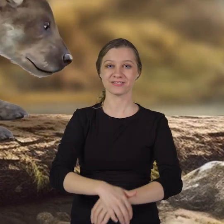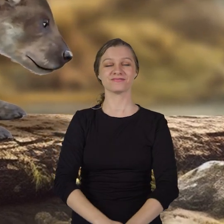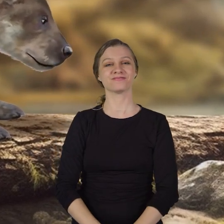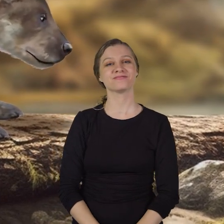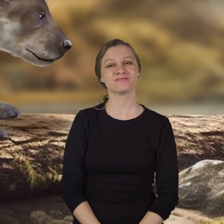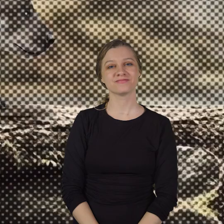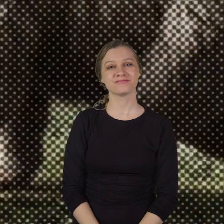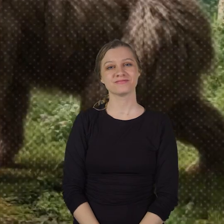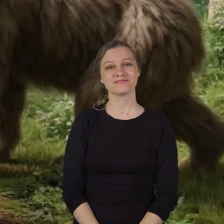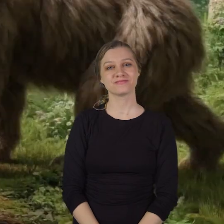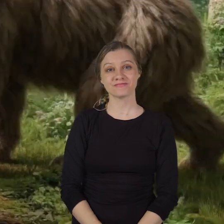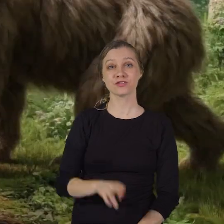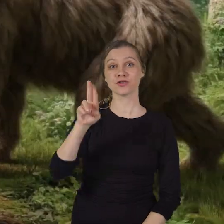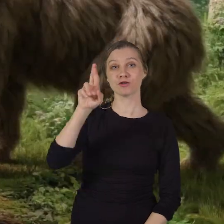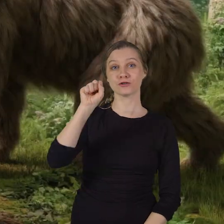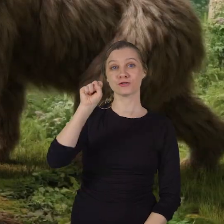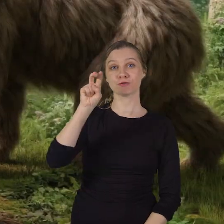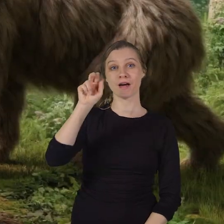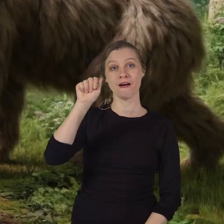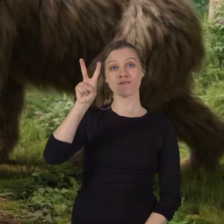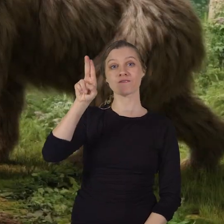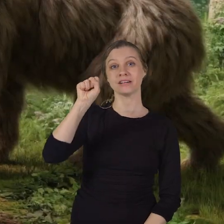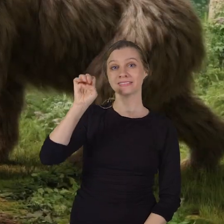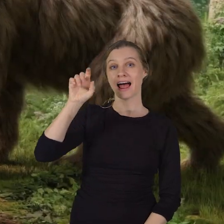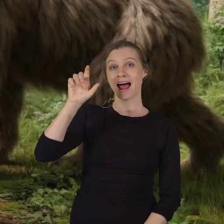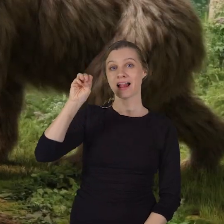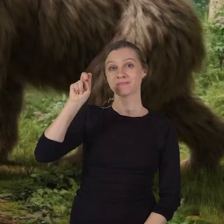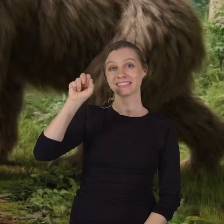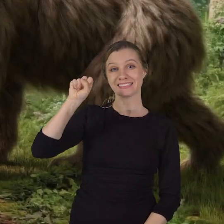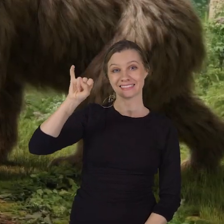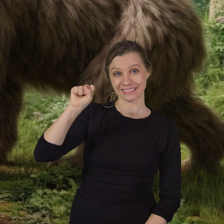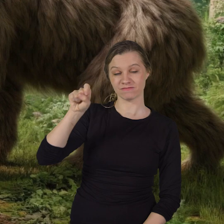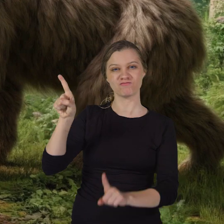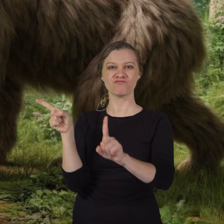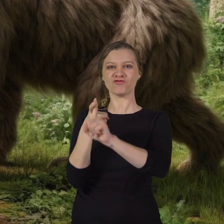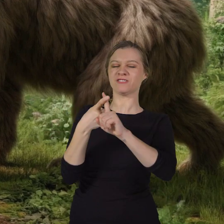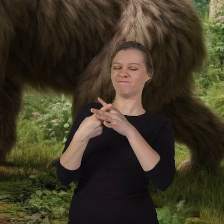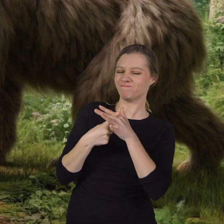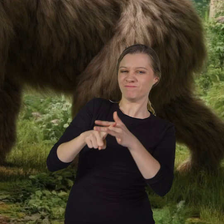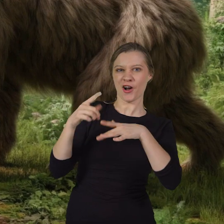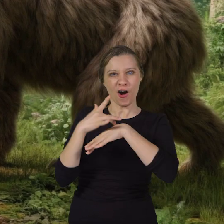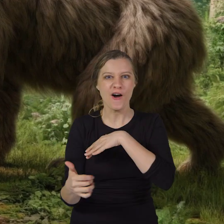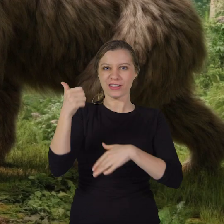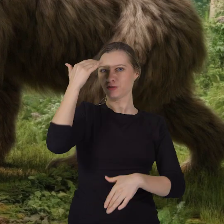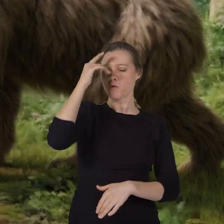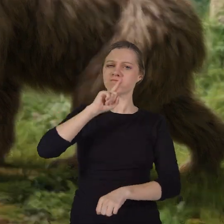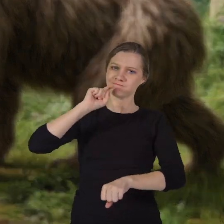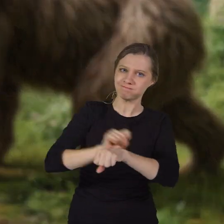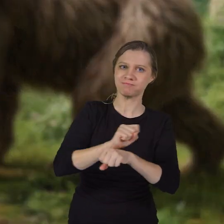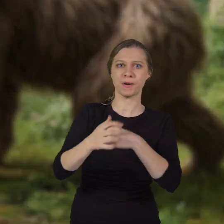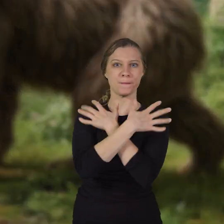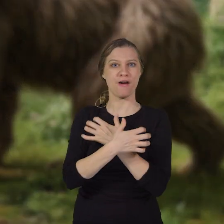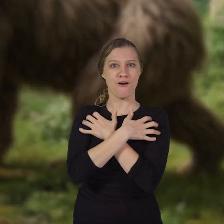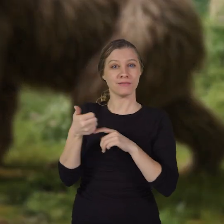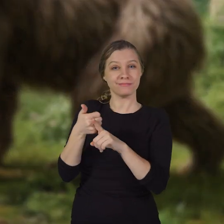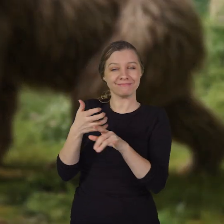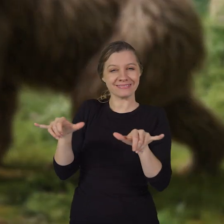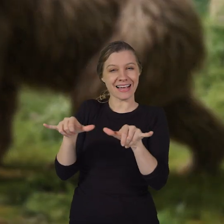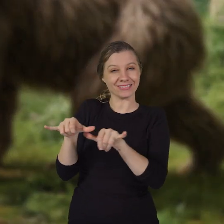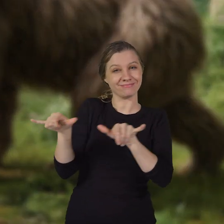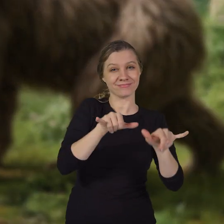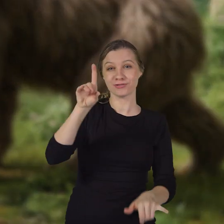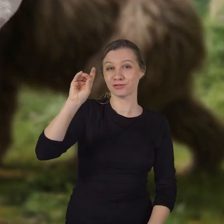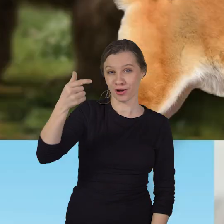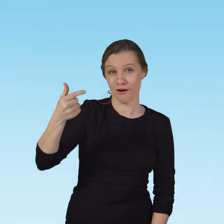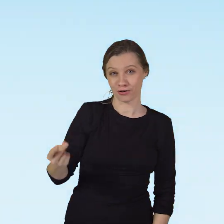Earth. Ursavus elementsis is the earliest known actual bear. A small dog